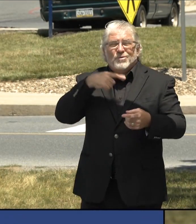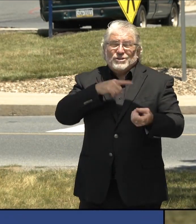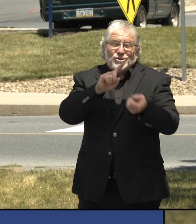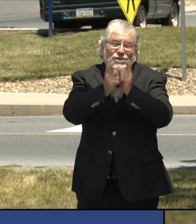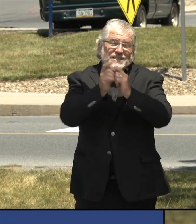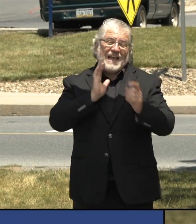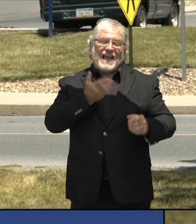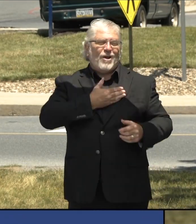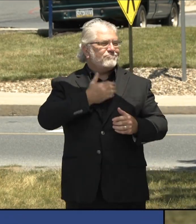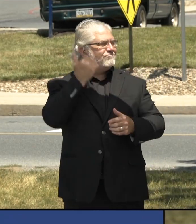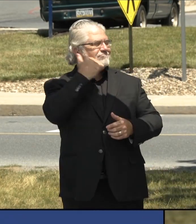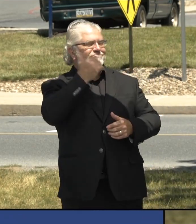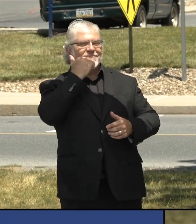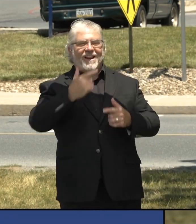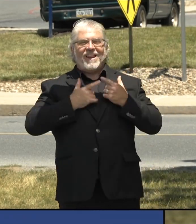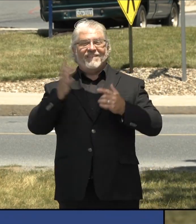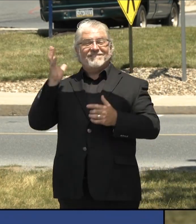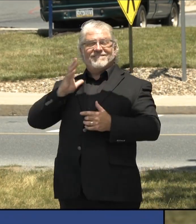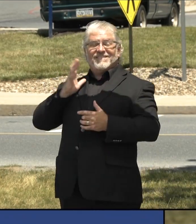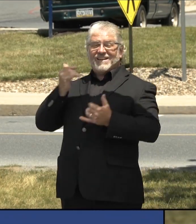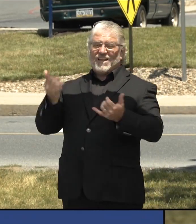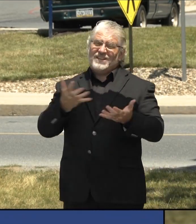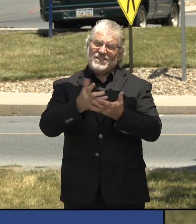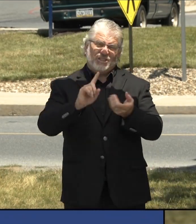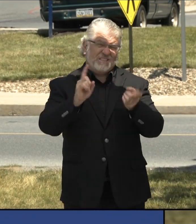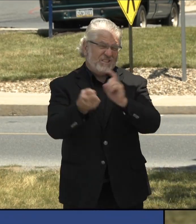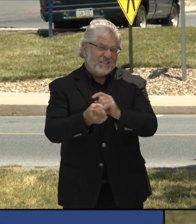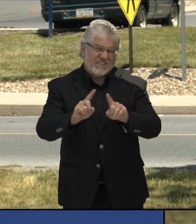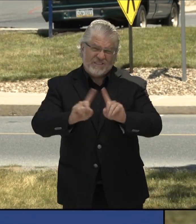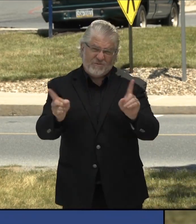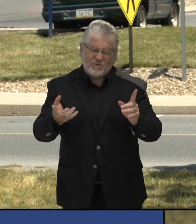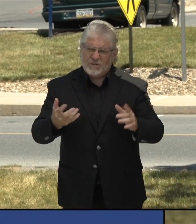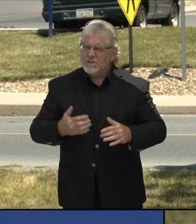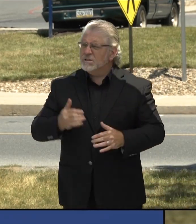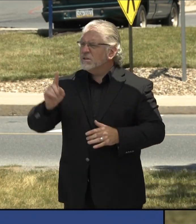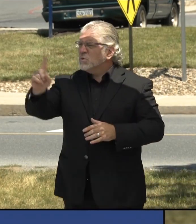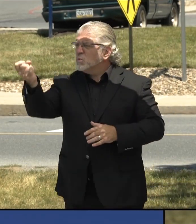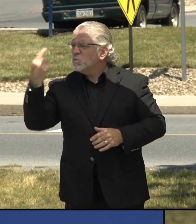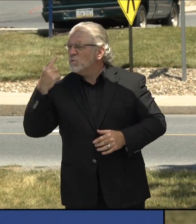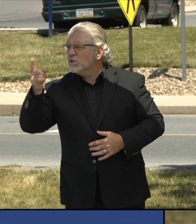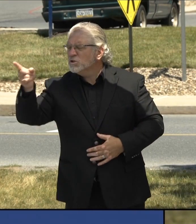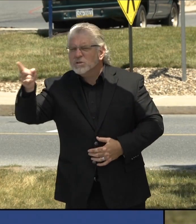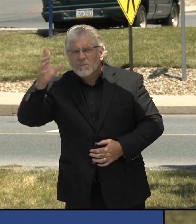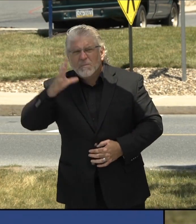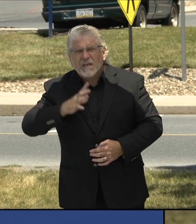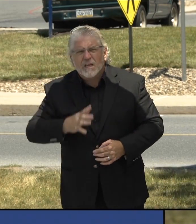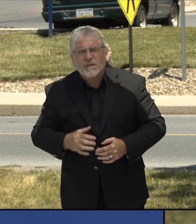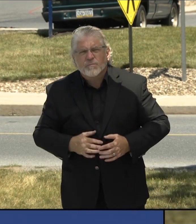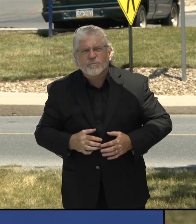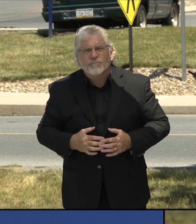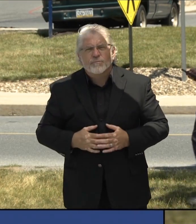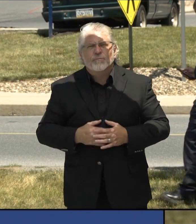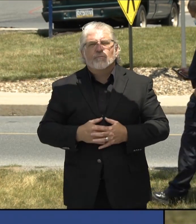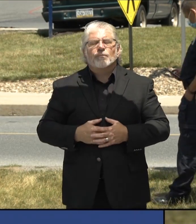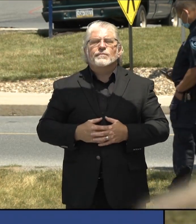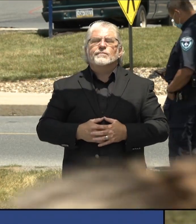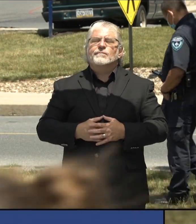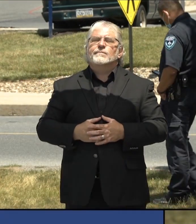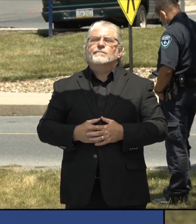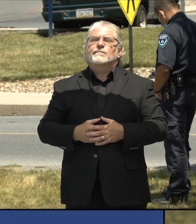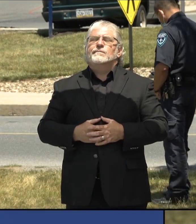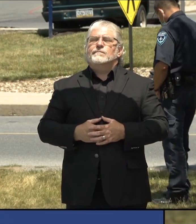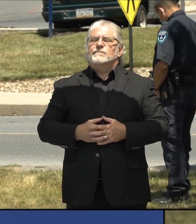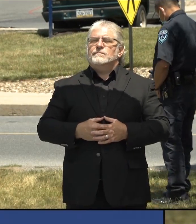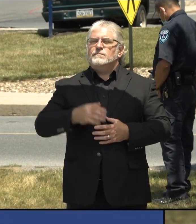I'd like to just ask your opinion. Sure. Say, you know, say there is a supermarket and say, you know,